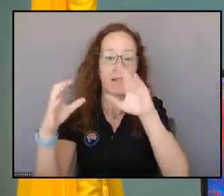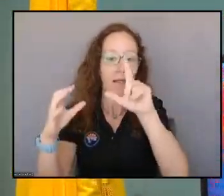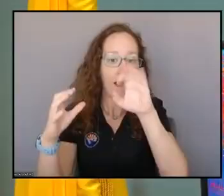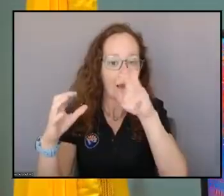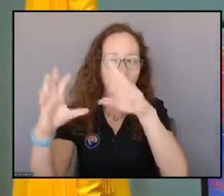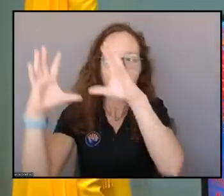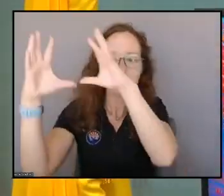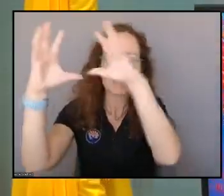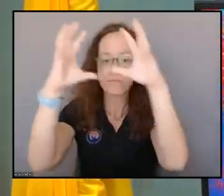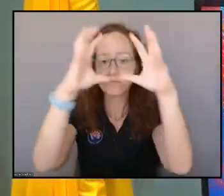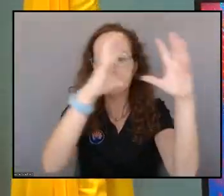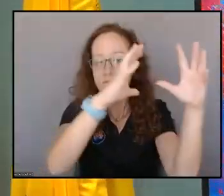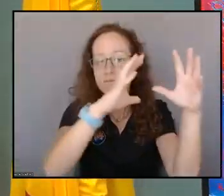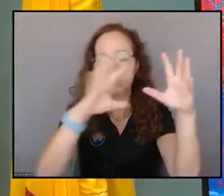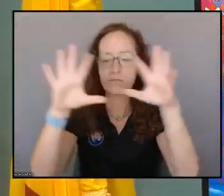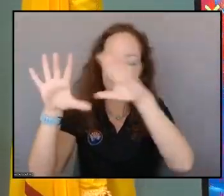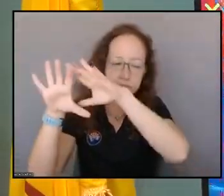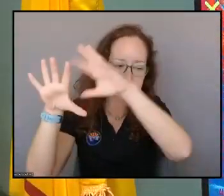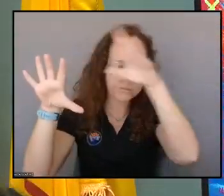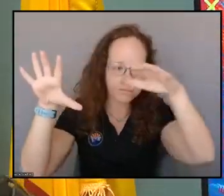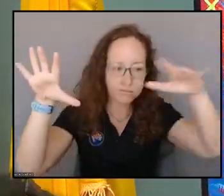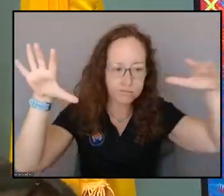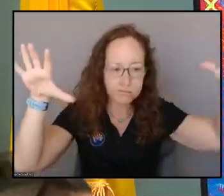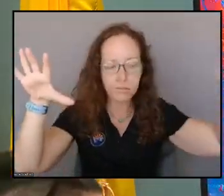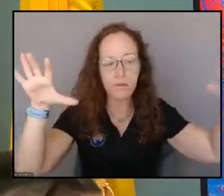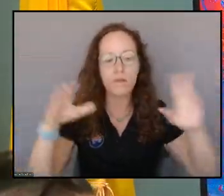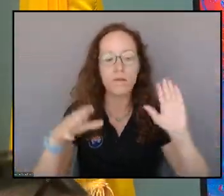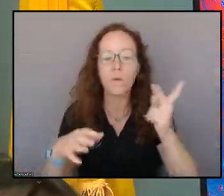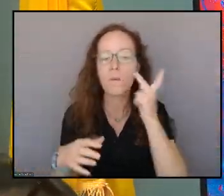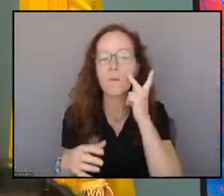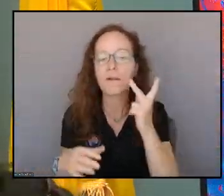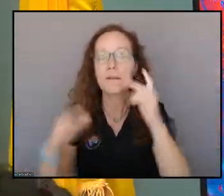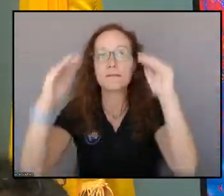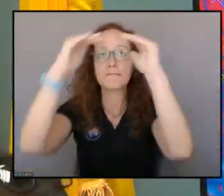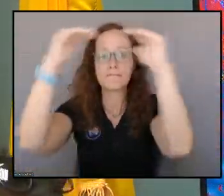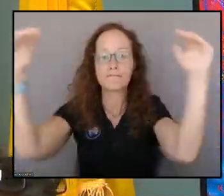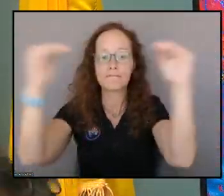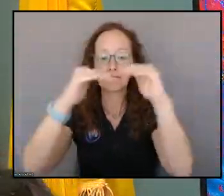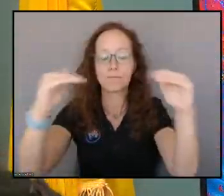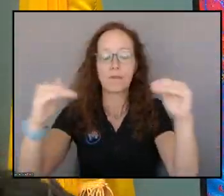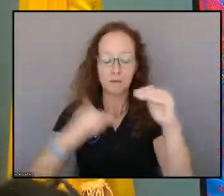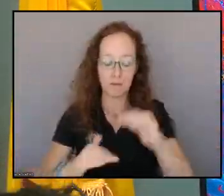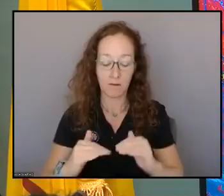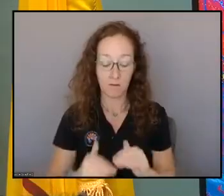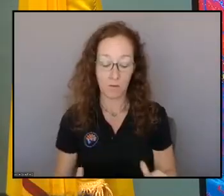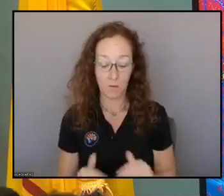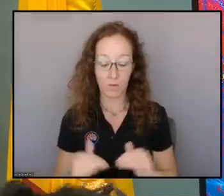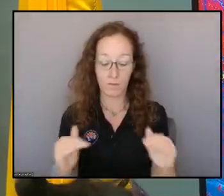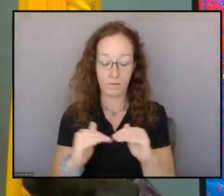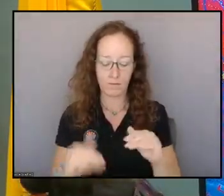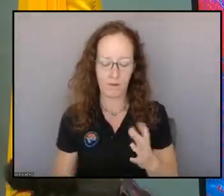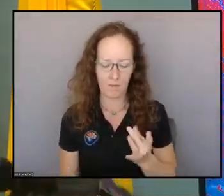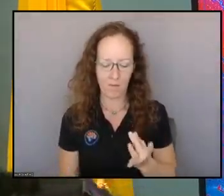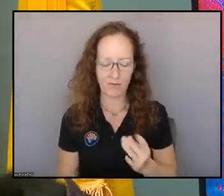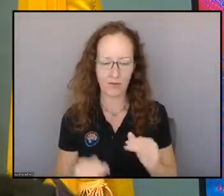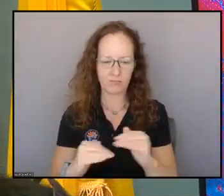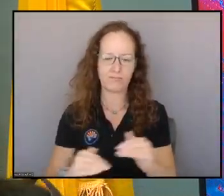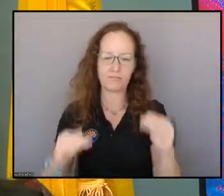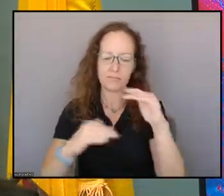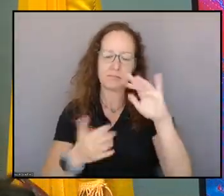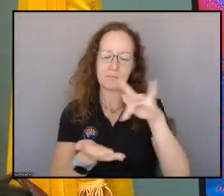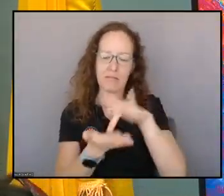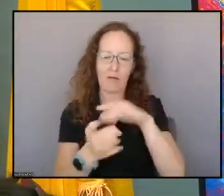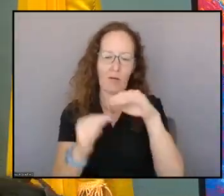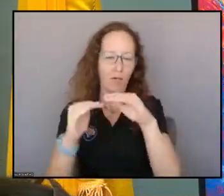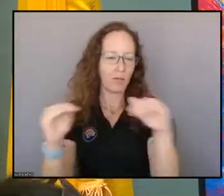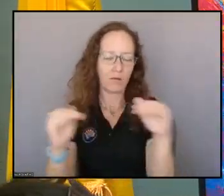influx of lower and mid-level moisture, and even really some high moisture. High moisture will come earlier into here first, and you can